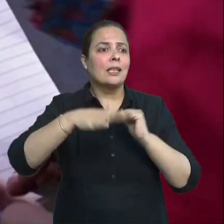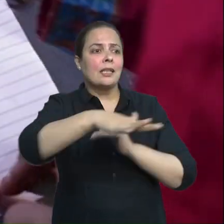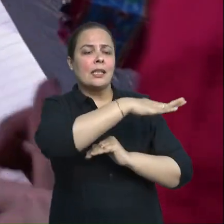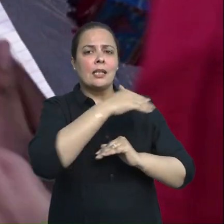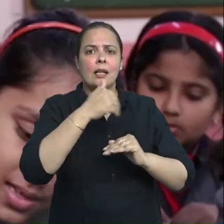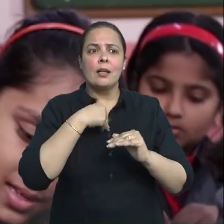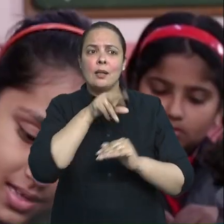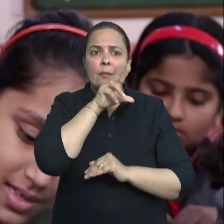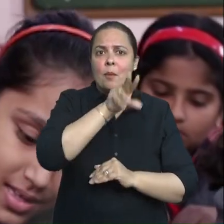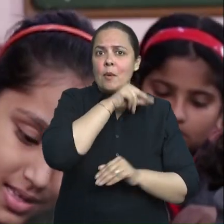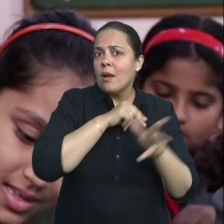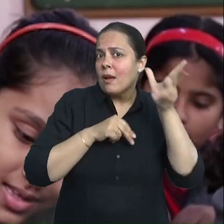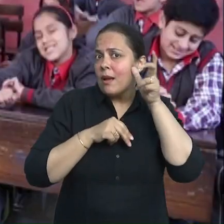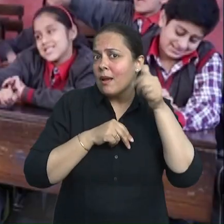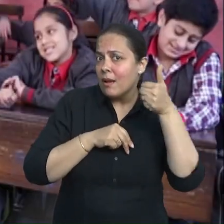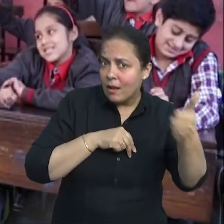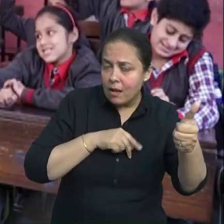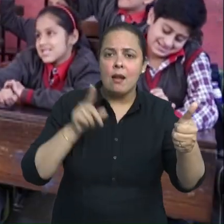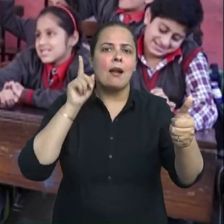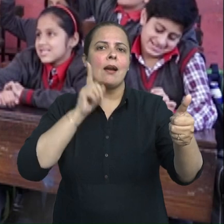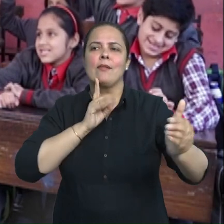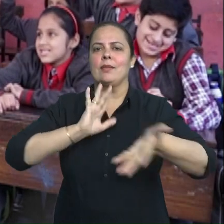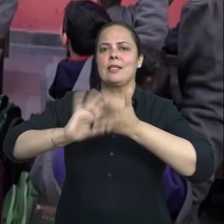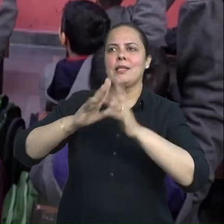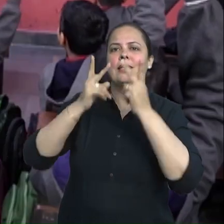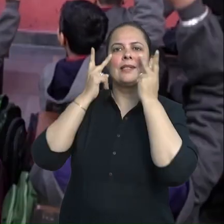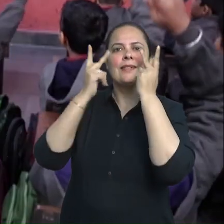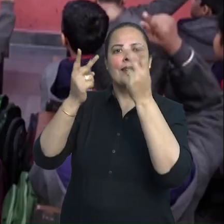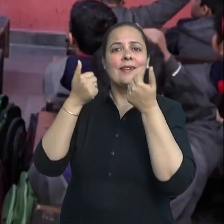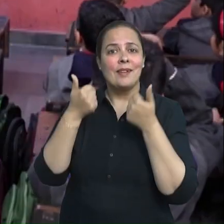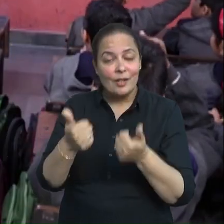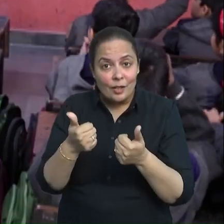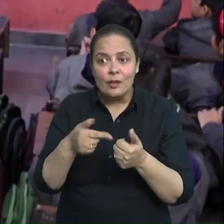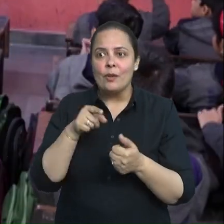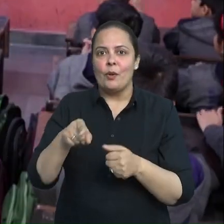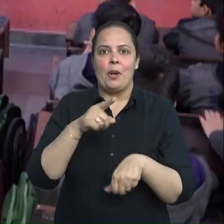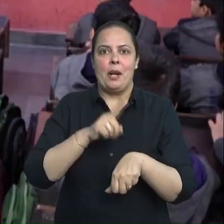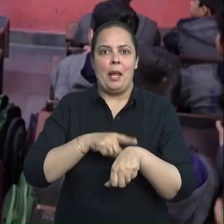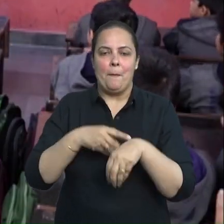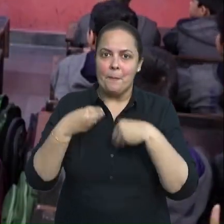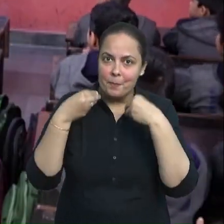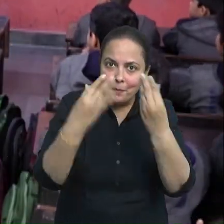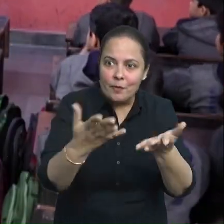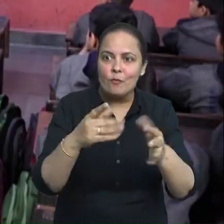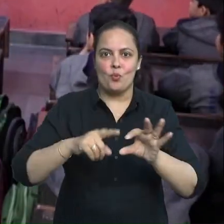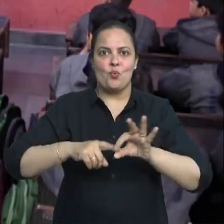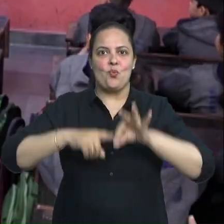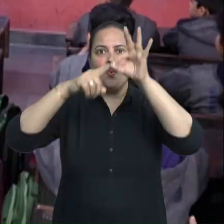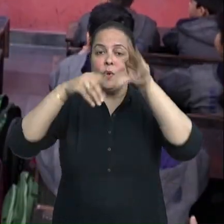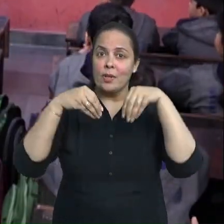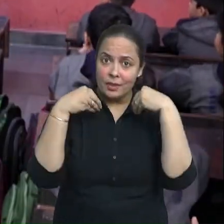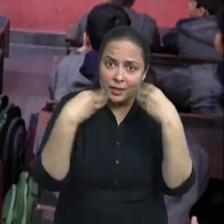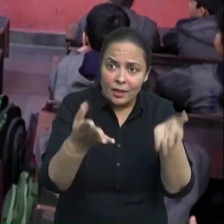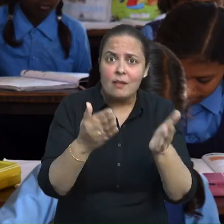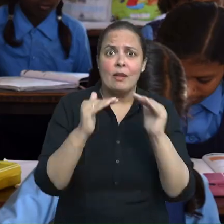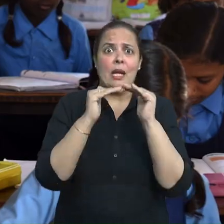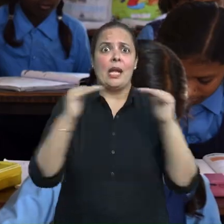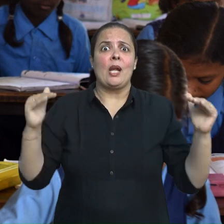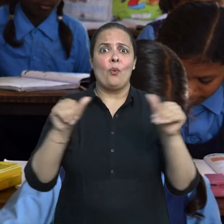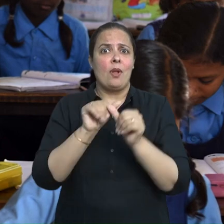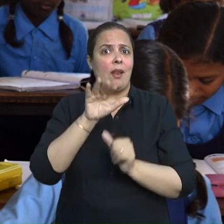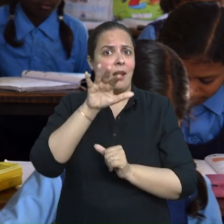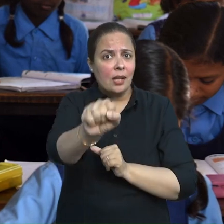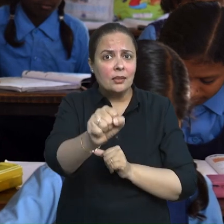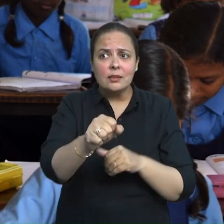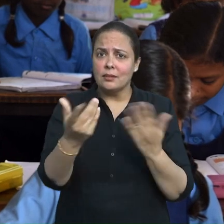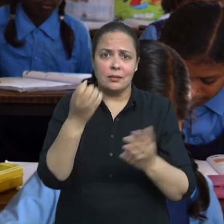learning opportunities that prioritize quality and ensure equitable access to education for